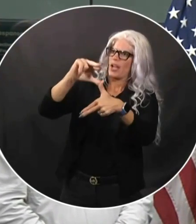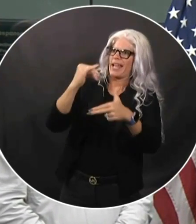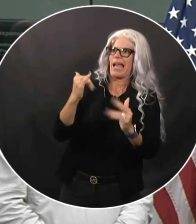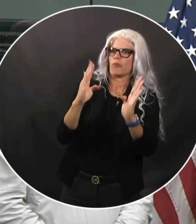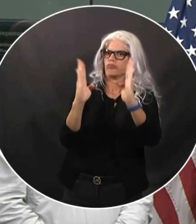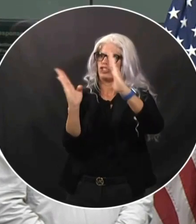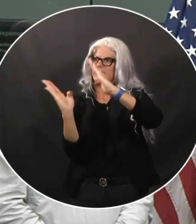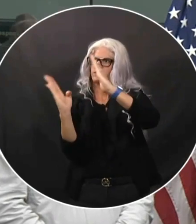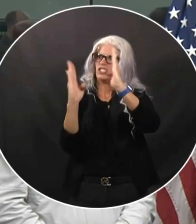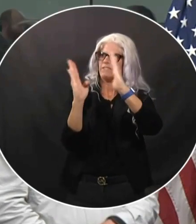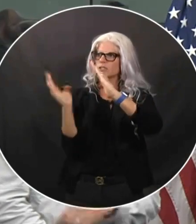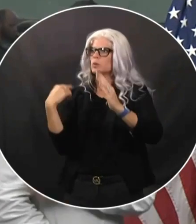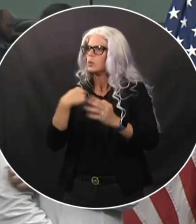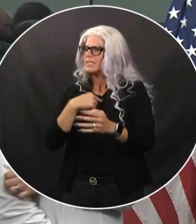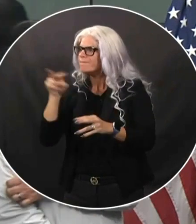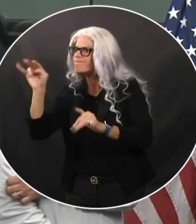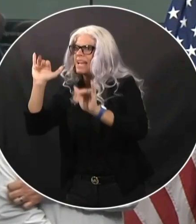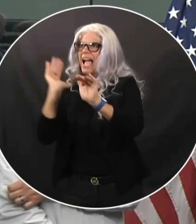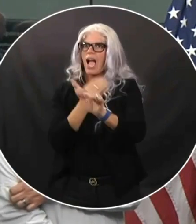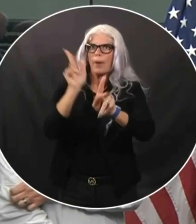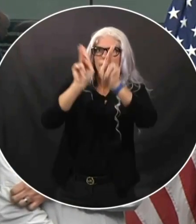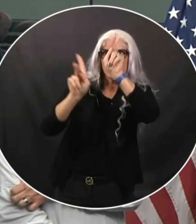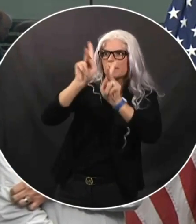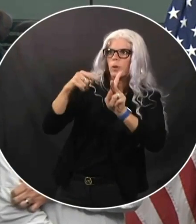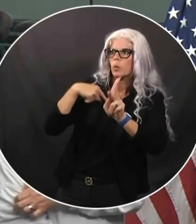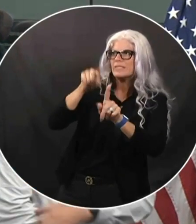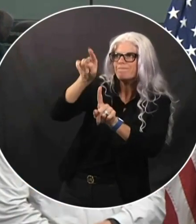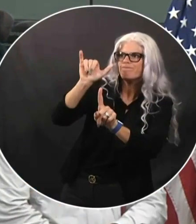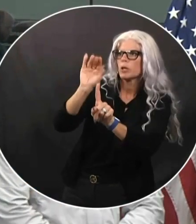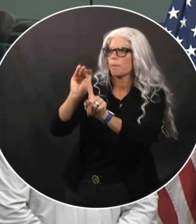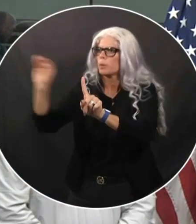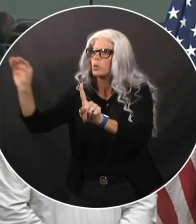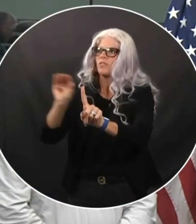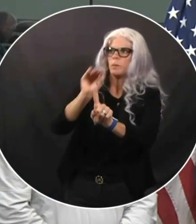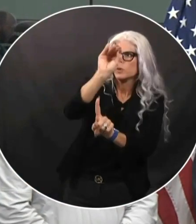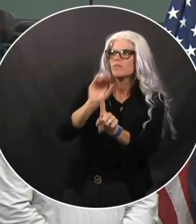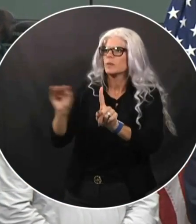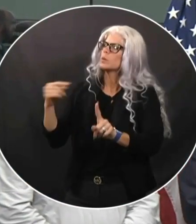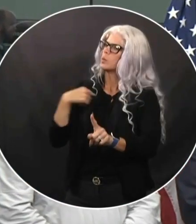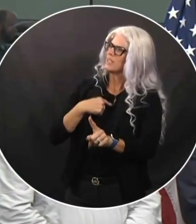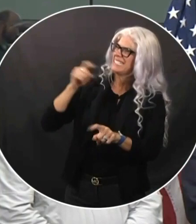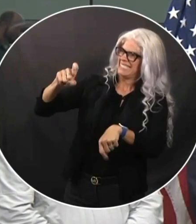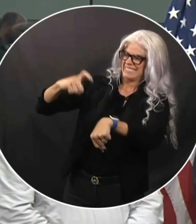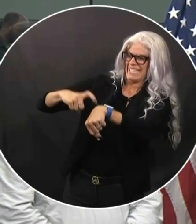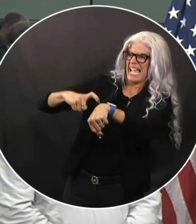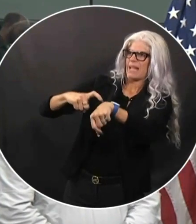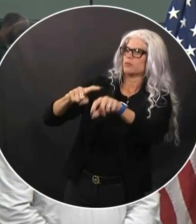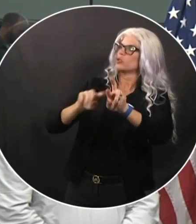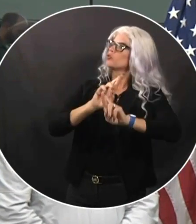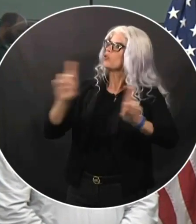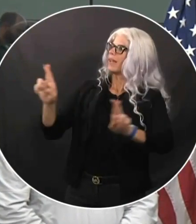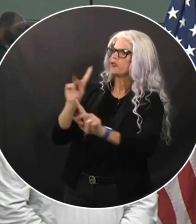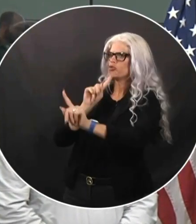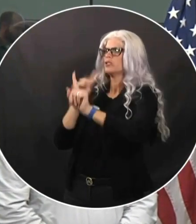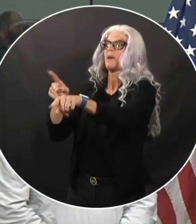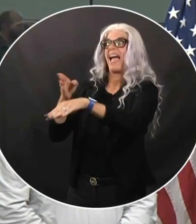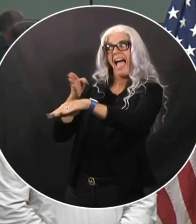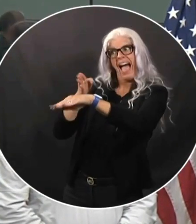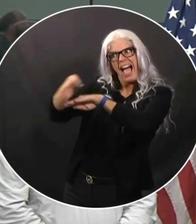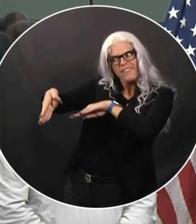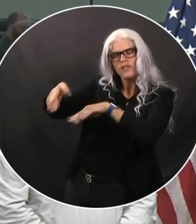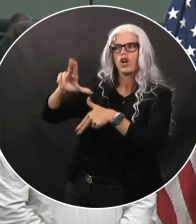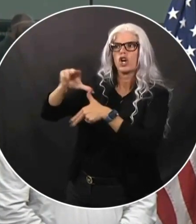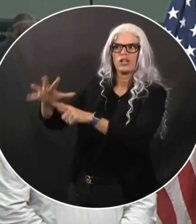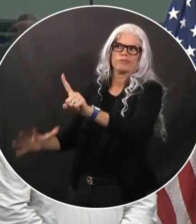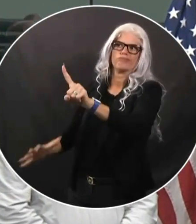people to be able to most immediately and effectively respond once the landfall has has passed. So we're here,